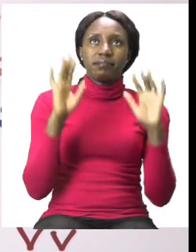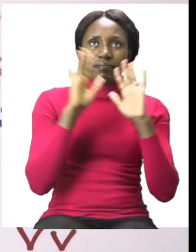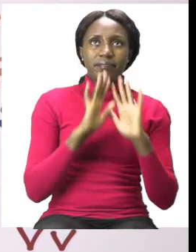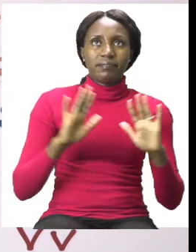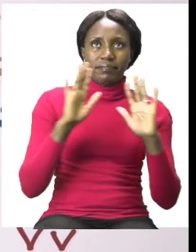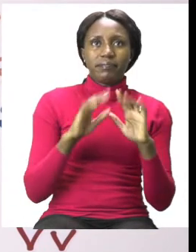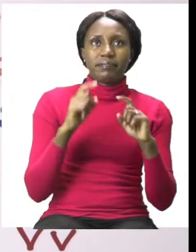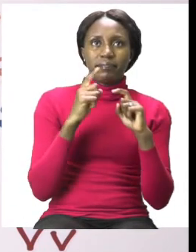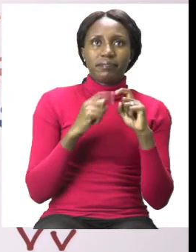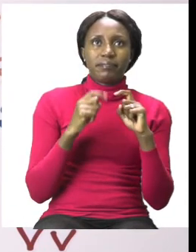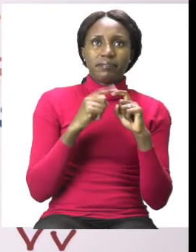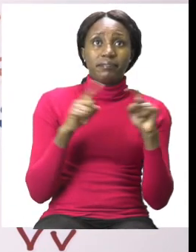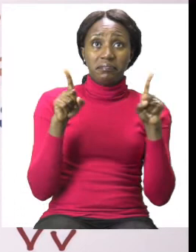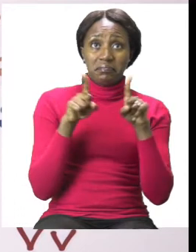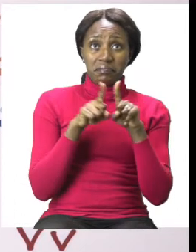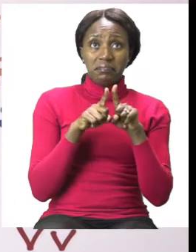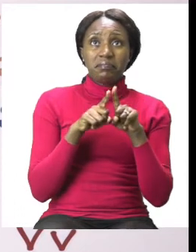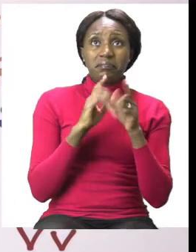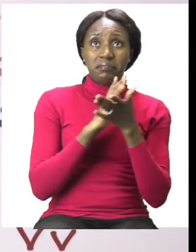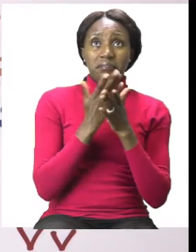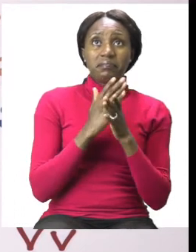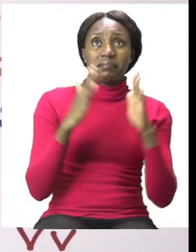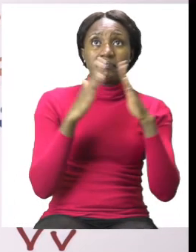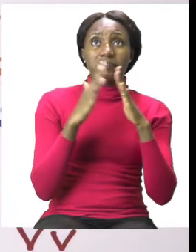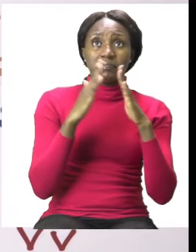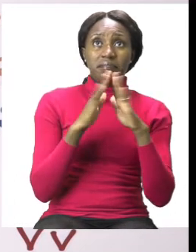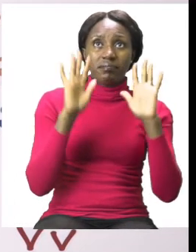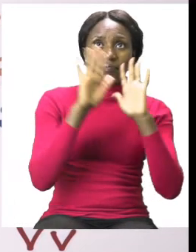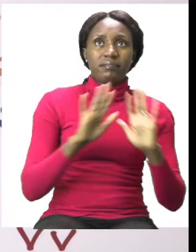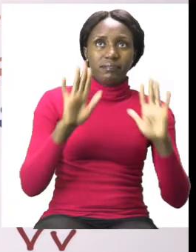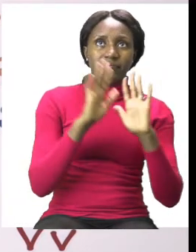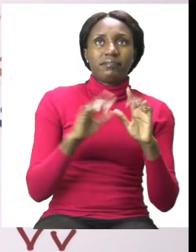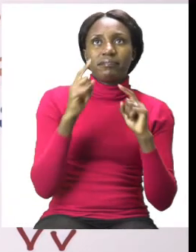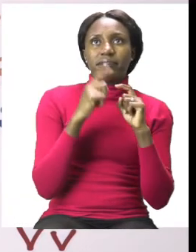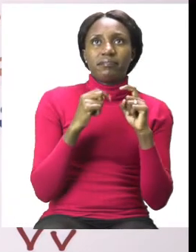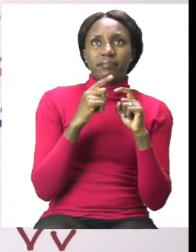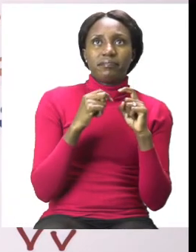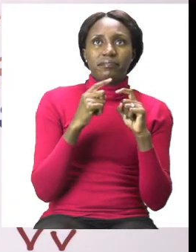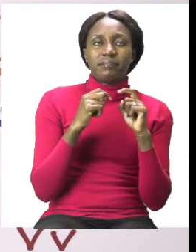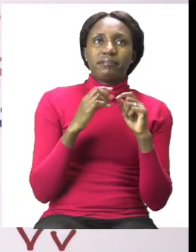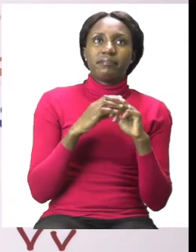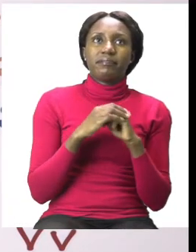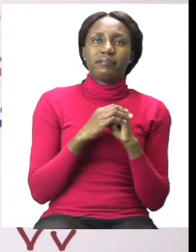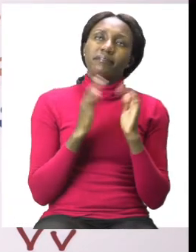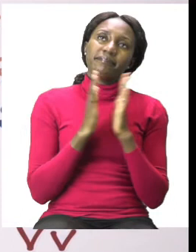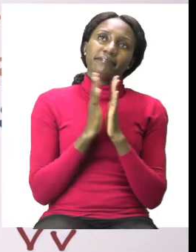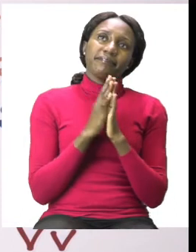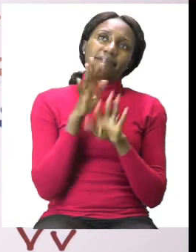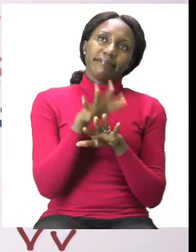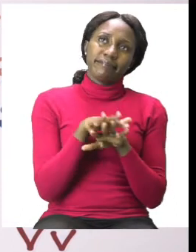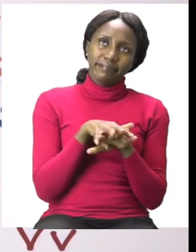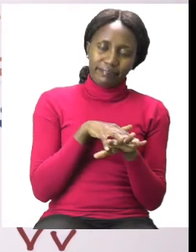pink just like some of these houses here that are colored pink. So take your time with the coloring.